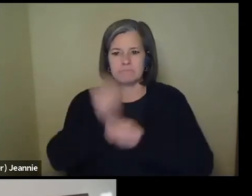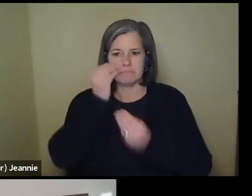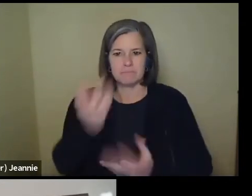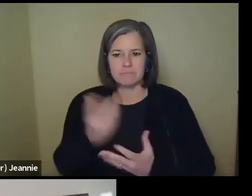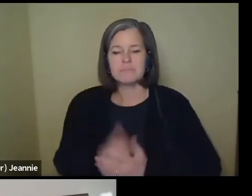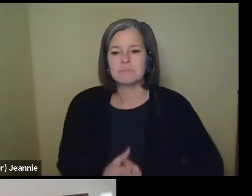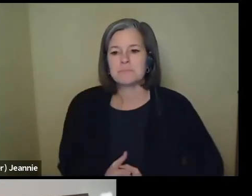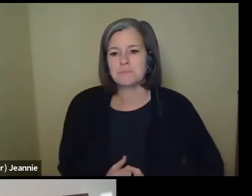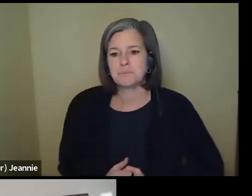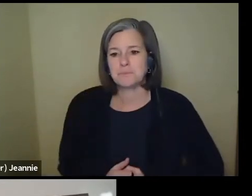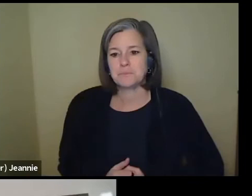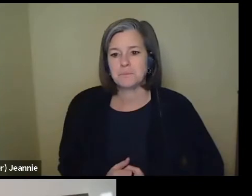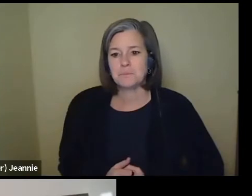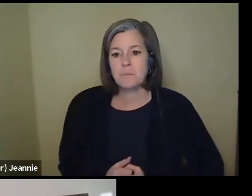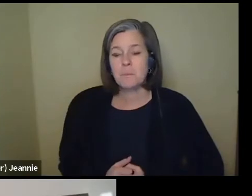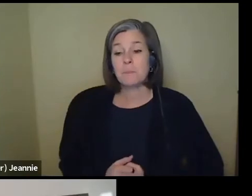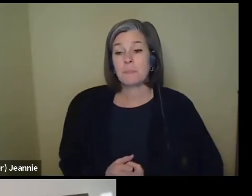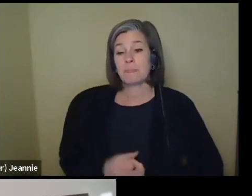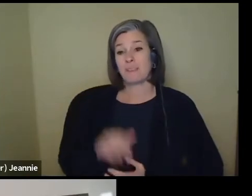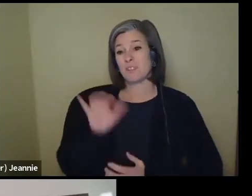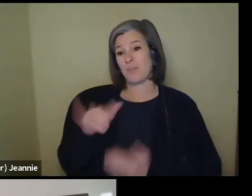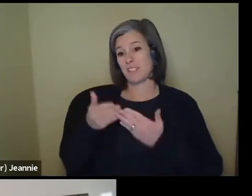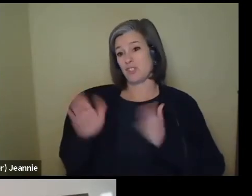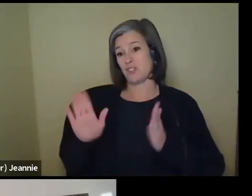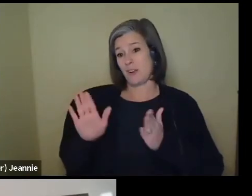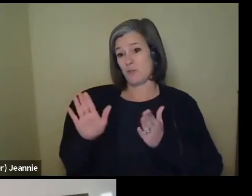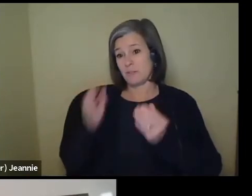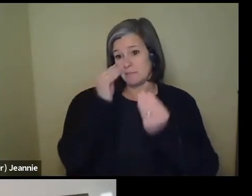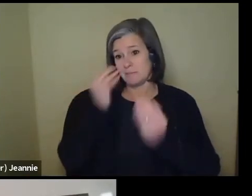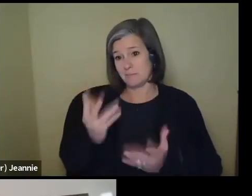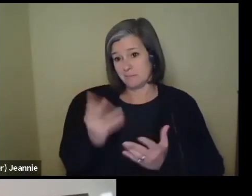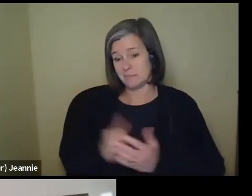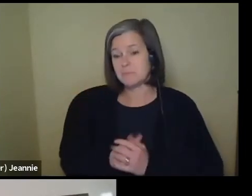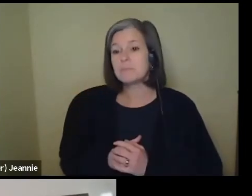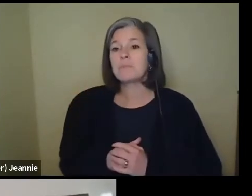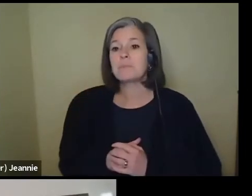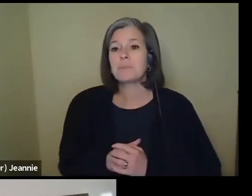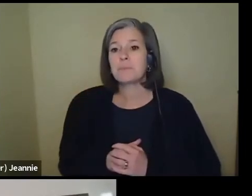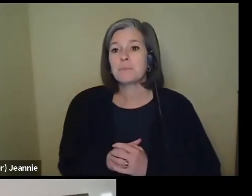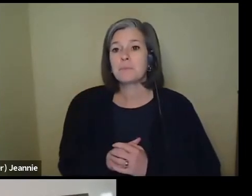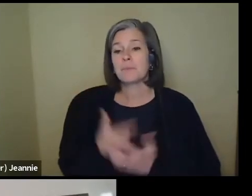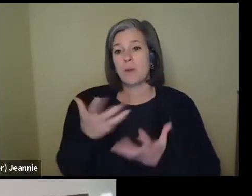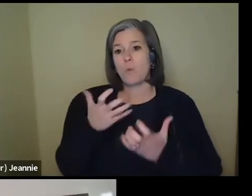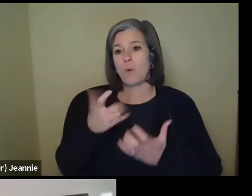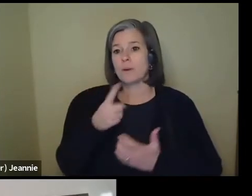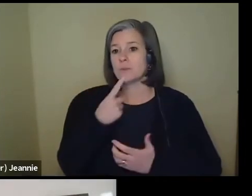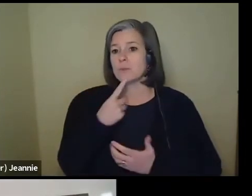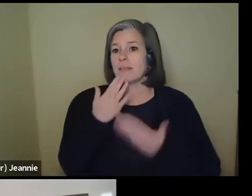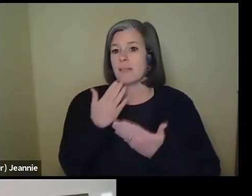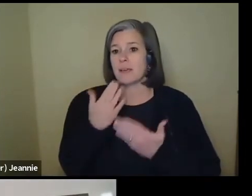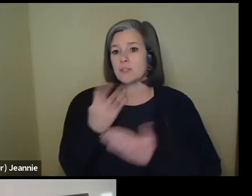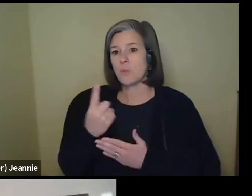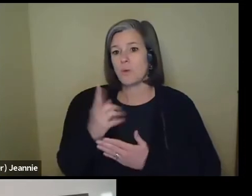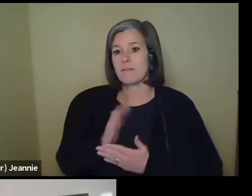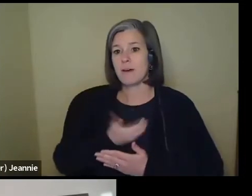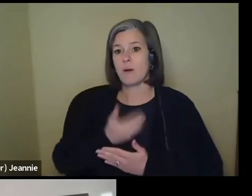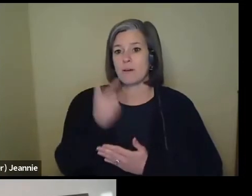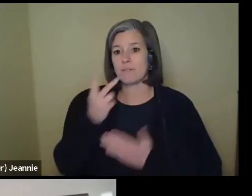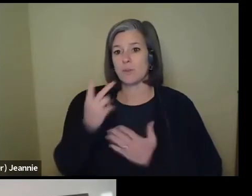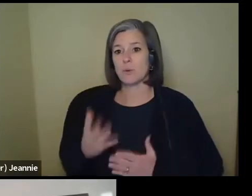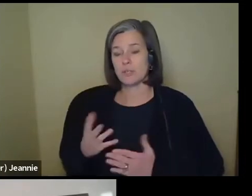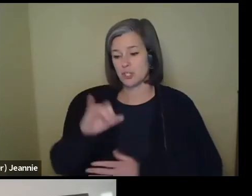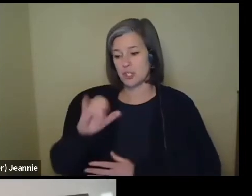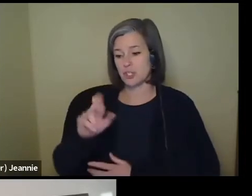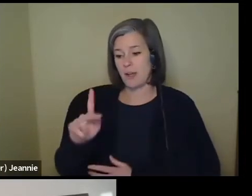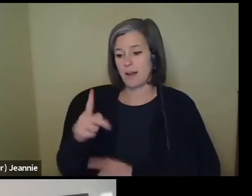So those are sort of the general notes. I wanted to say thanks to one of our viewers from last week, Jack from